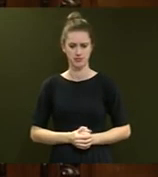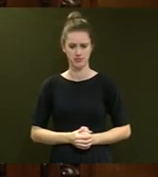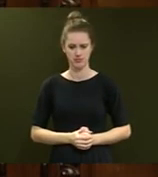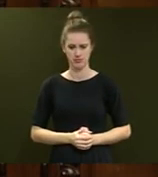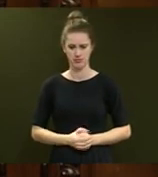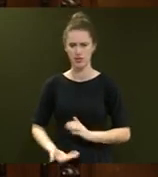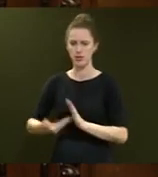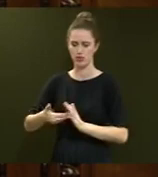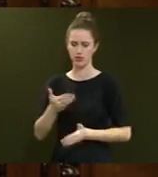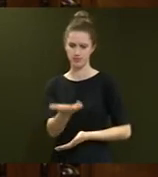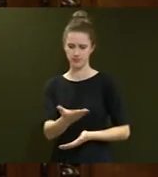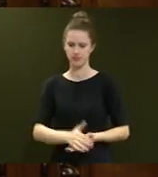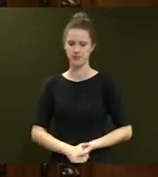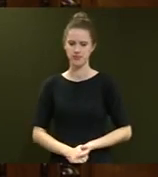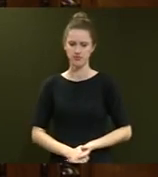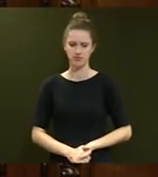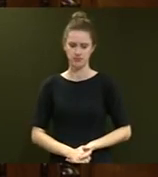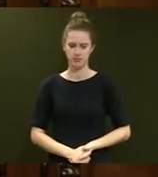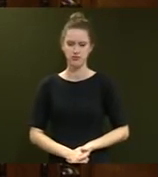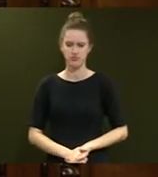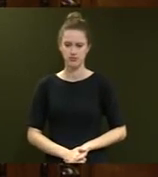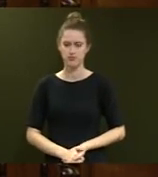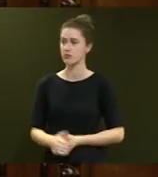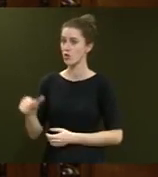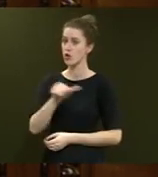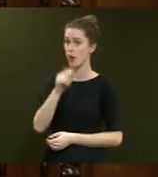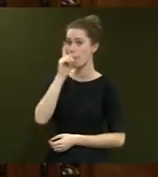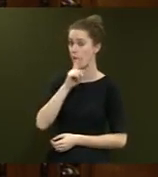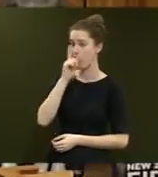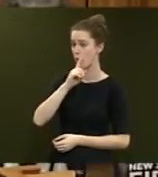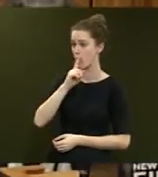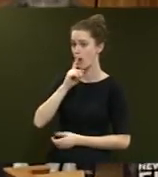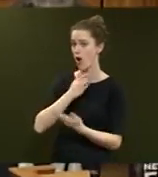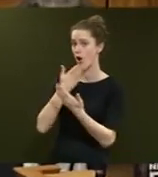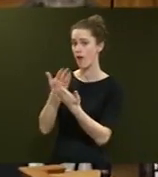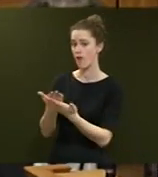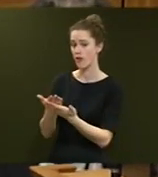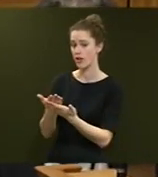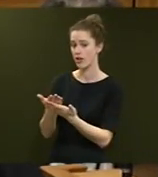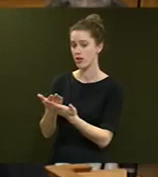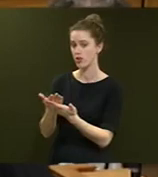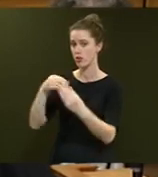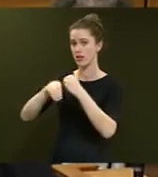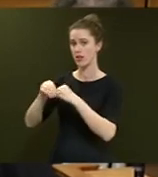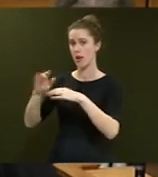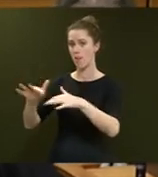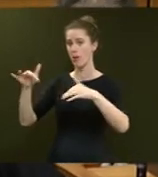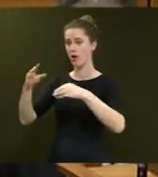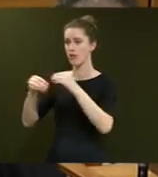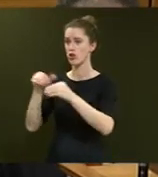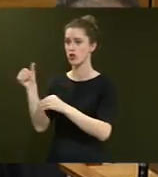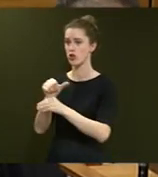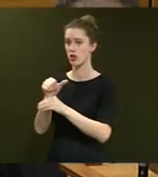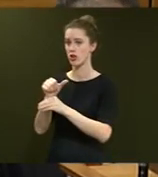Supplementary question. Supplementary question. Right Honourable Winston. Should people who have offered to fill a public office be the subject of